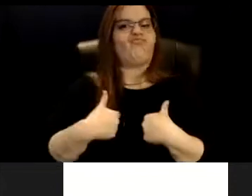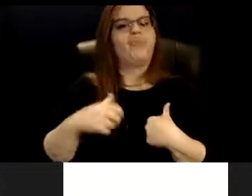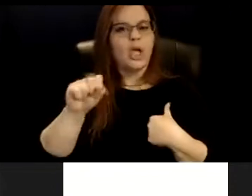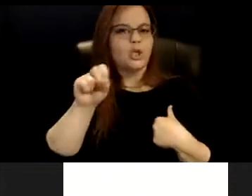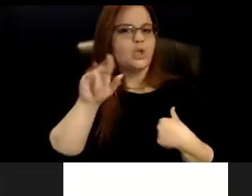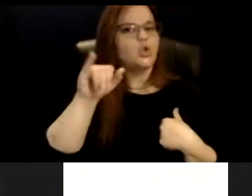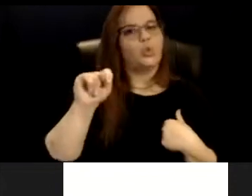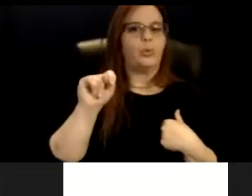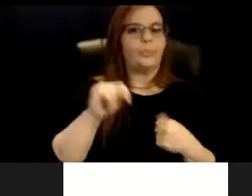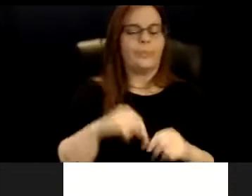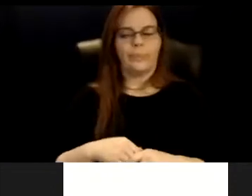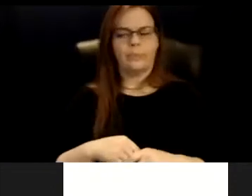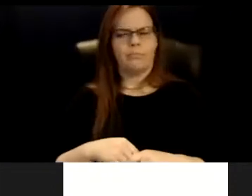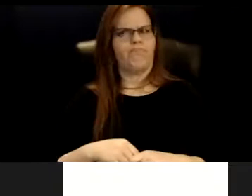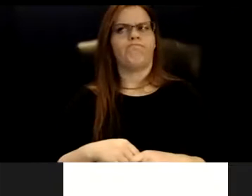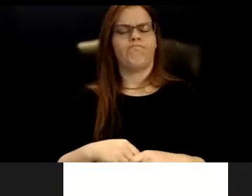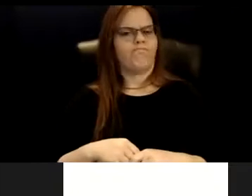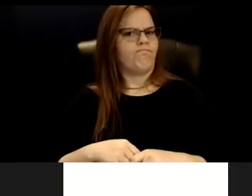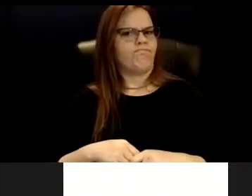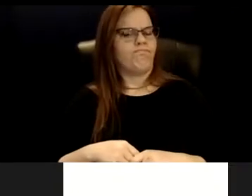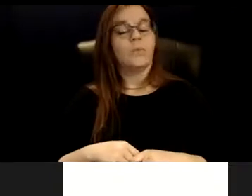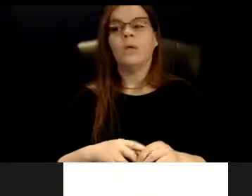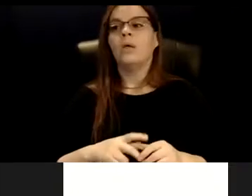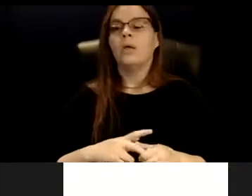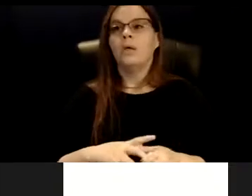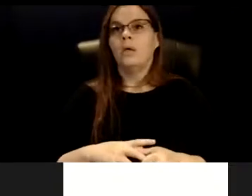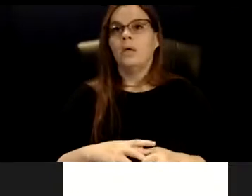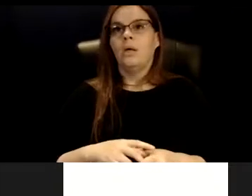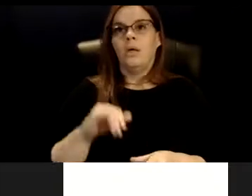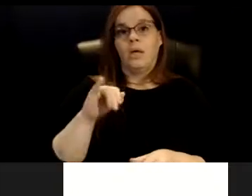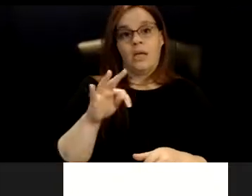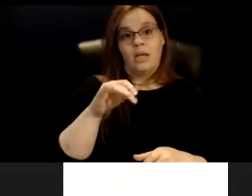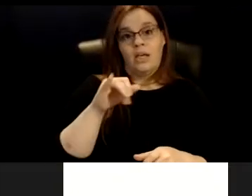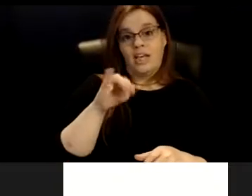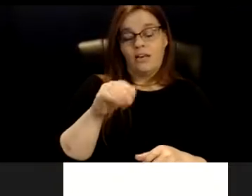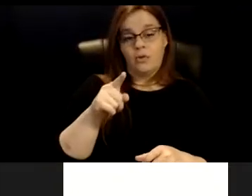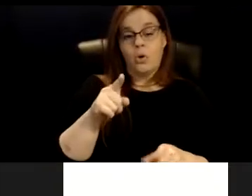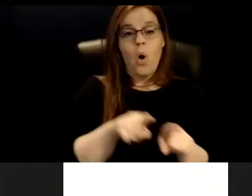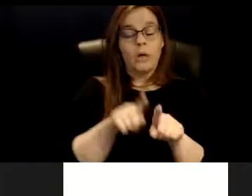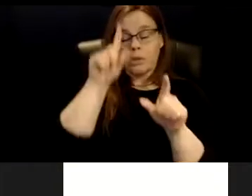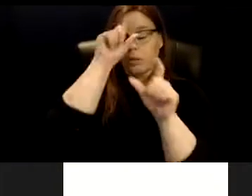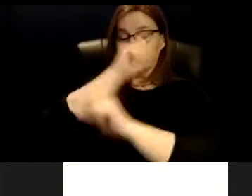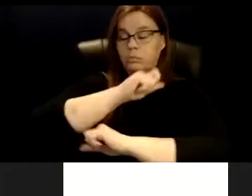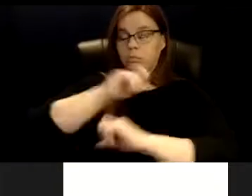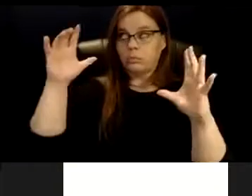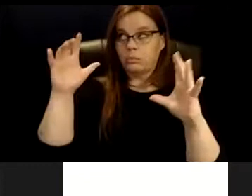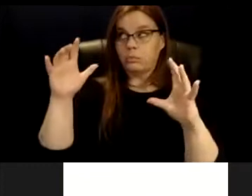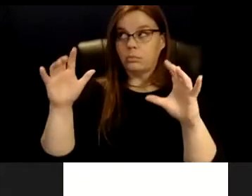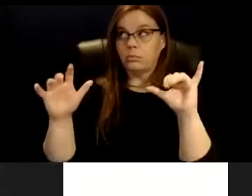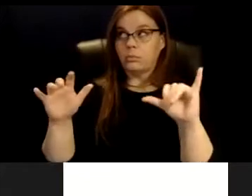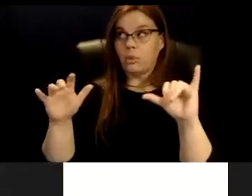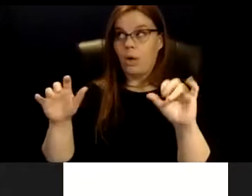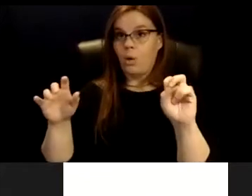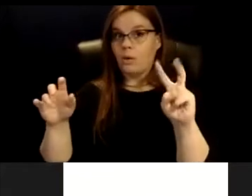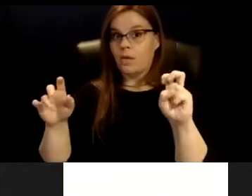And if you, and if you also sort of had that in your head, even the more to talk about